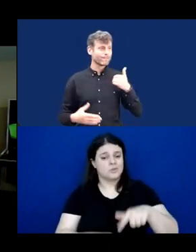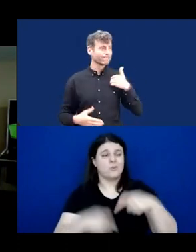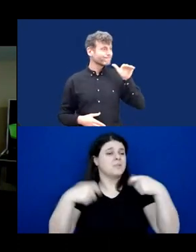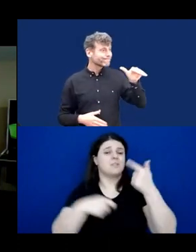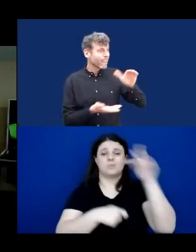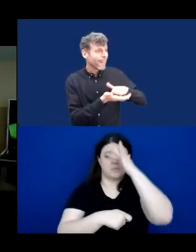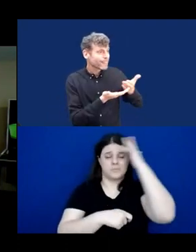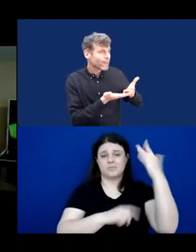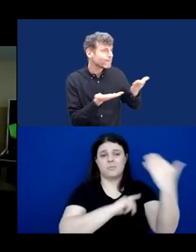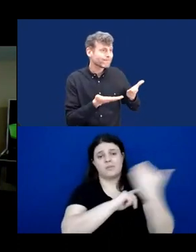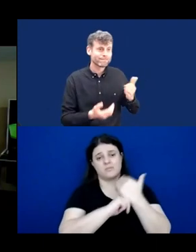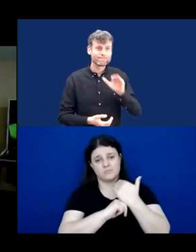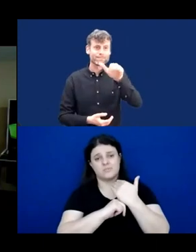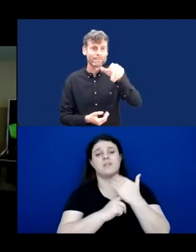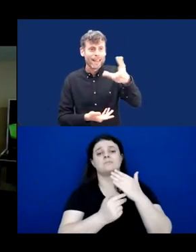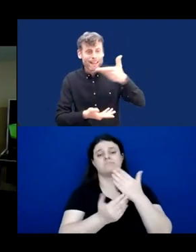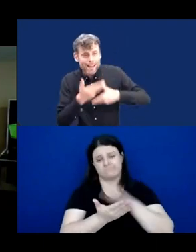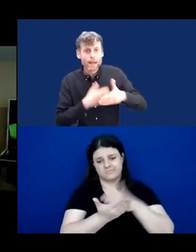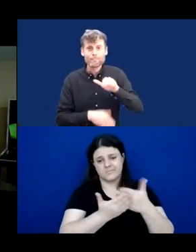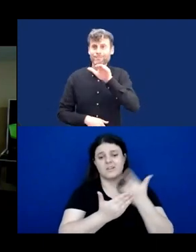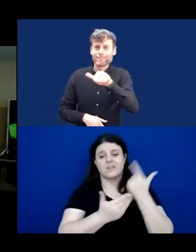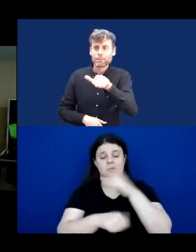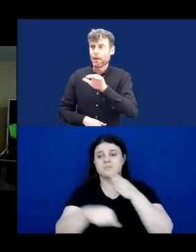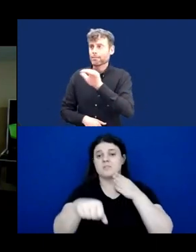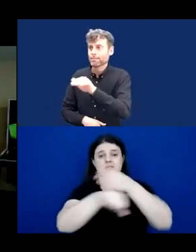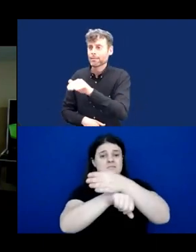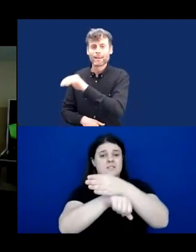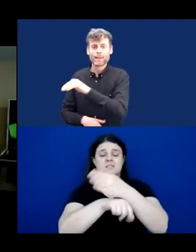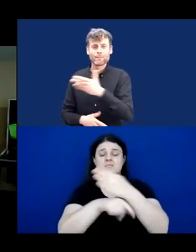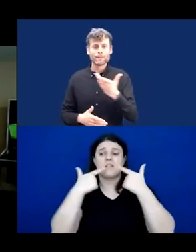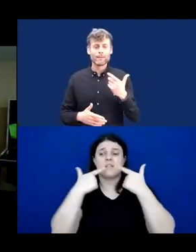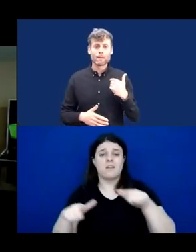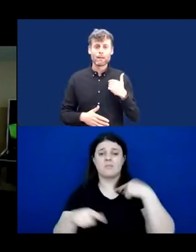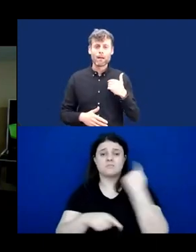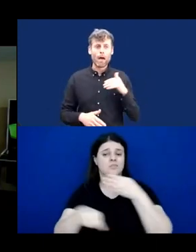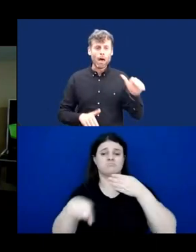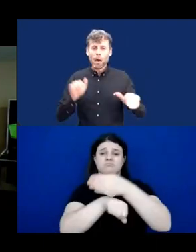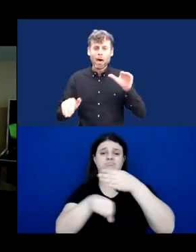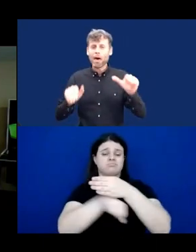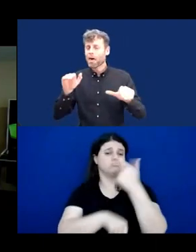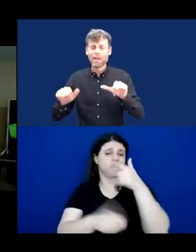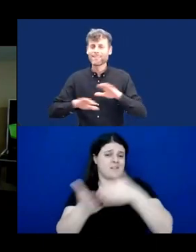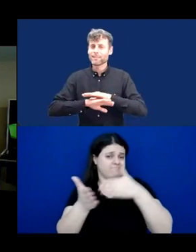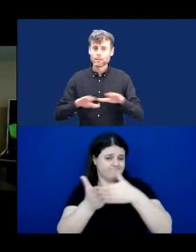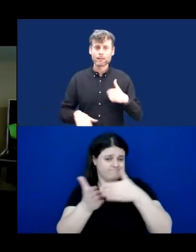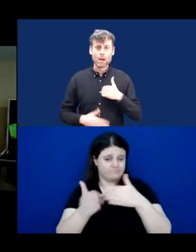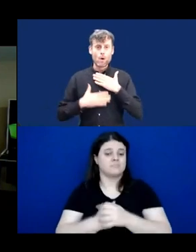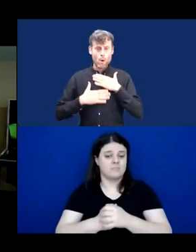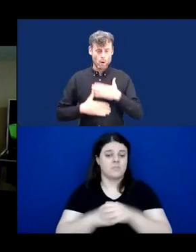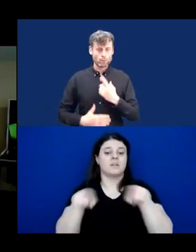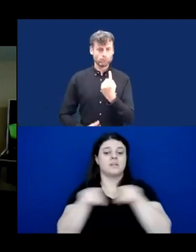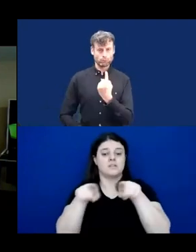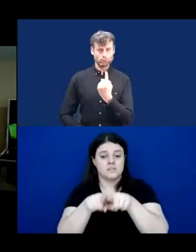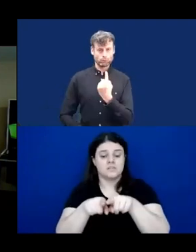us access to a language that isn't accessible to us. And how that robs us of our autonomy